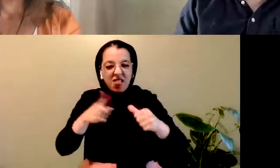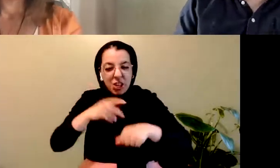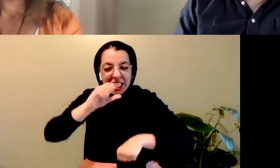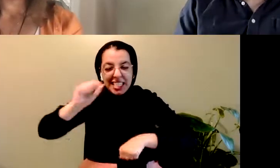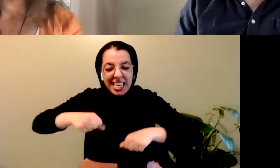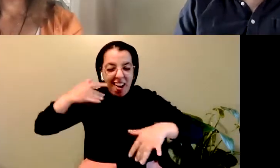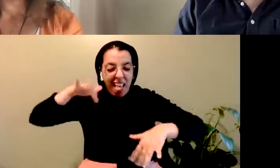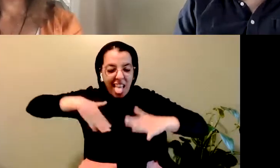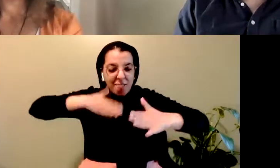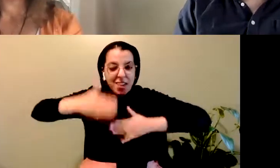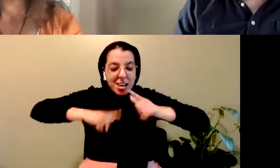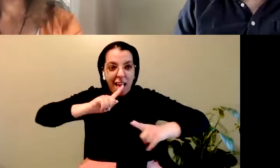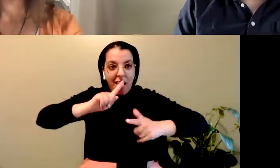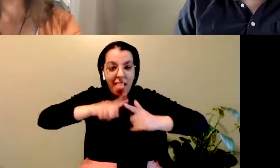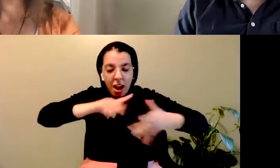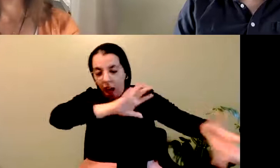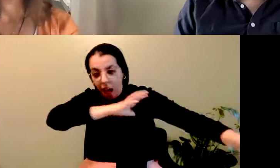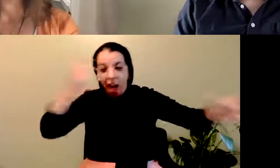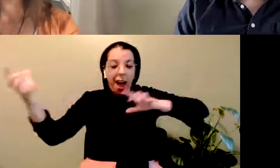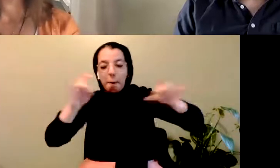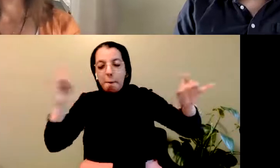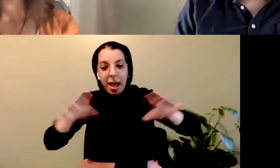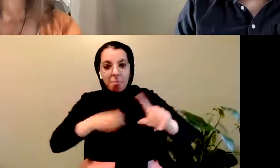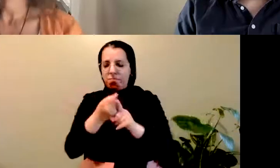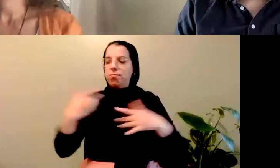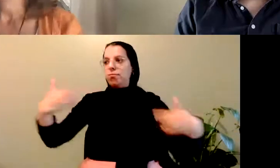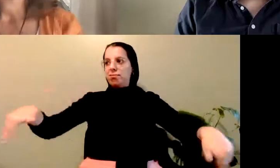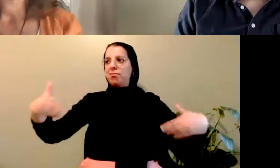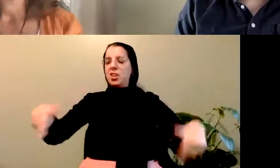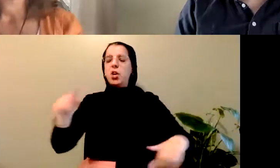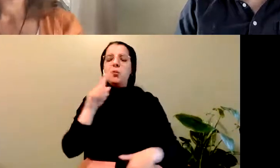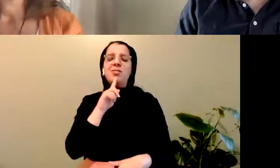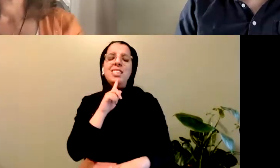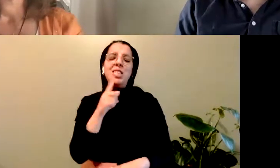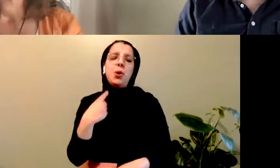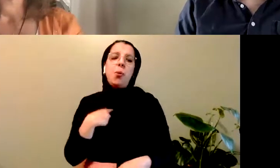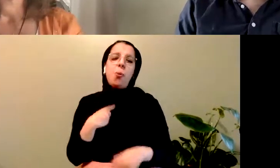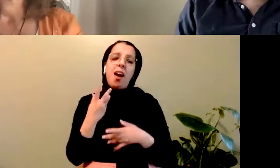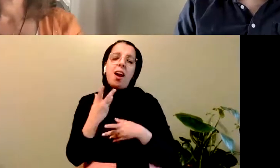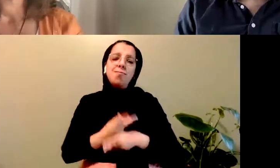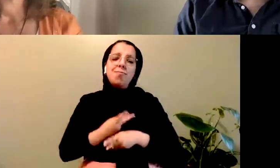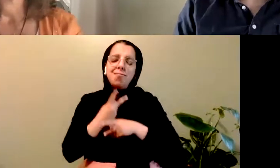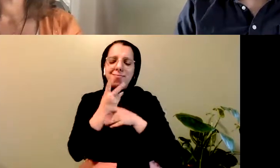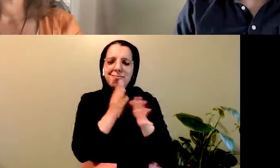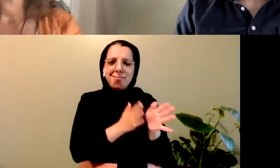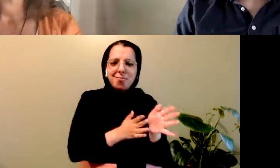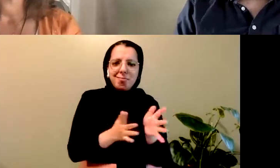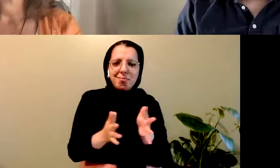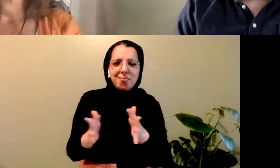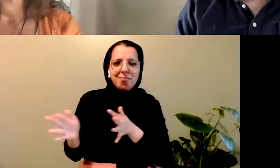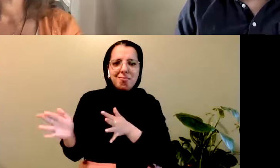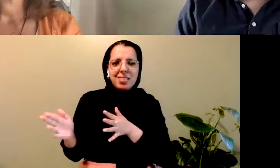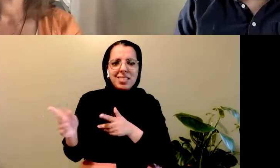So much groundwork went into its creation and so much care. We were interrupted by the pandemic and that sucks.